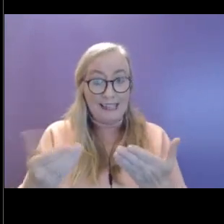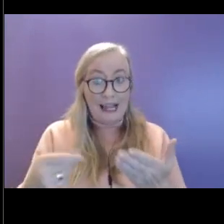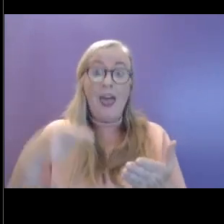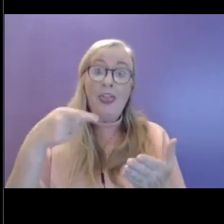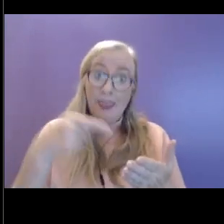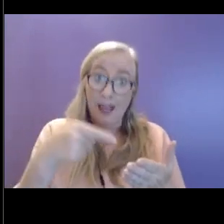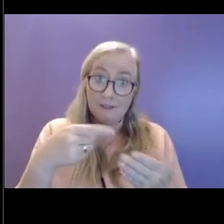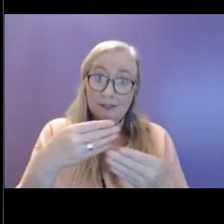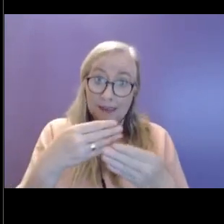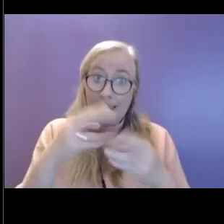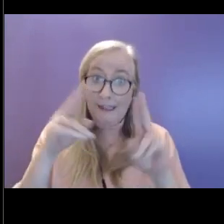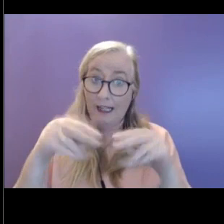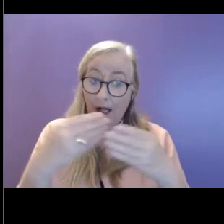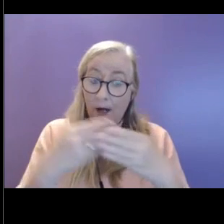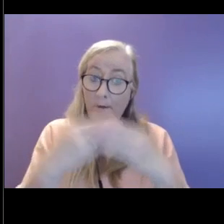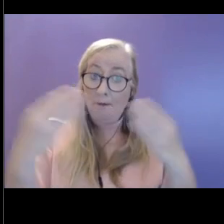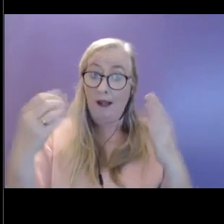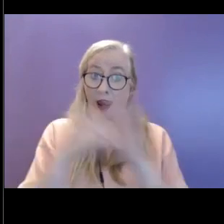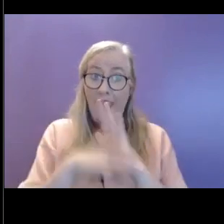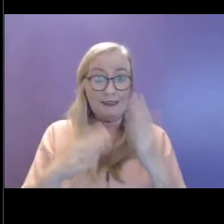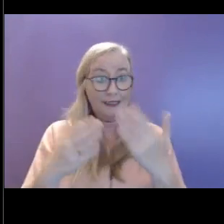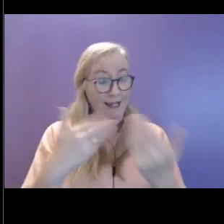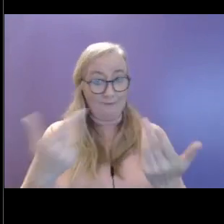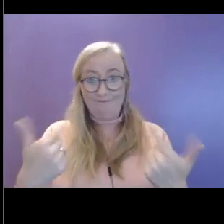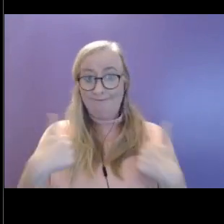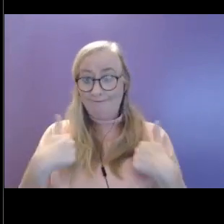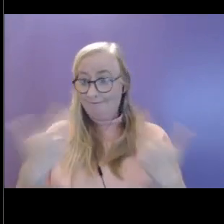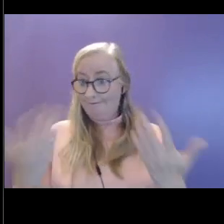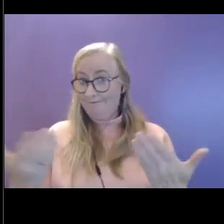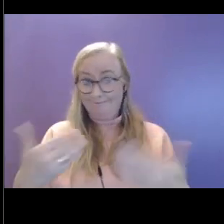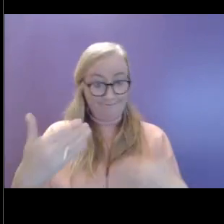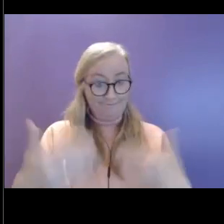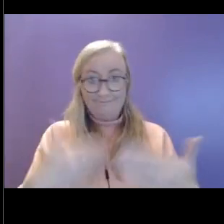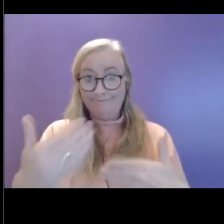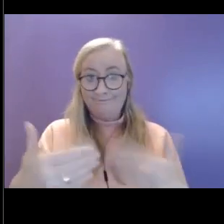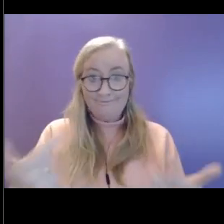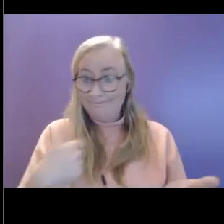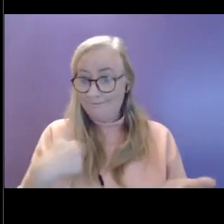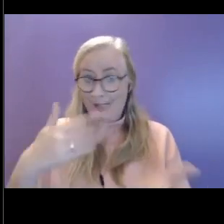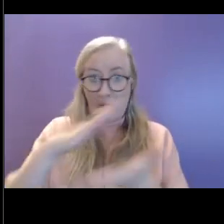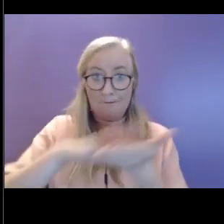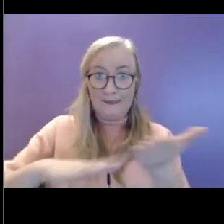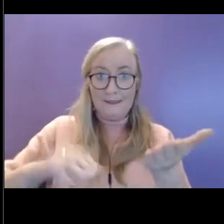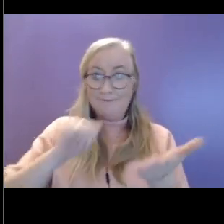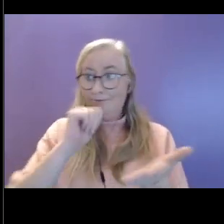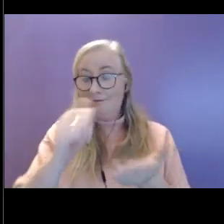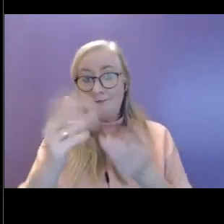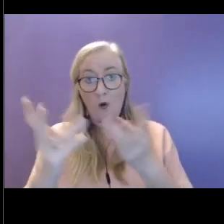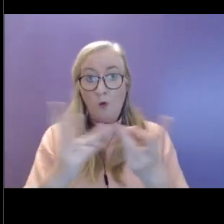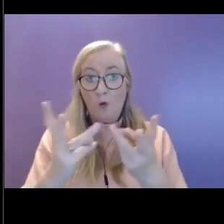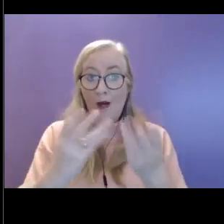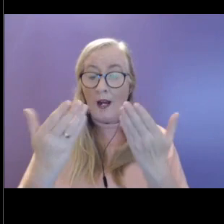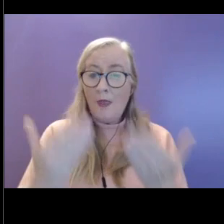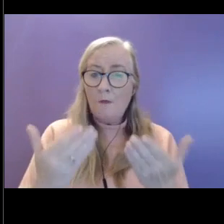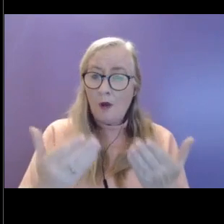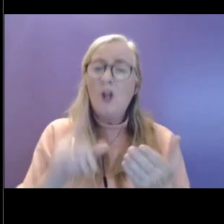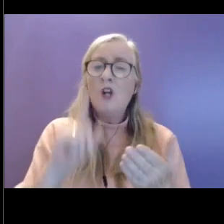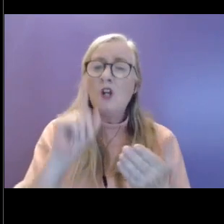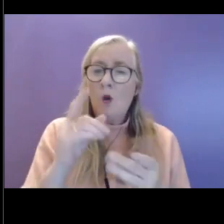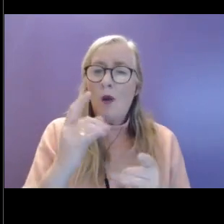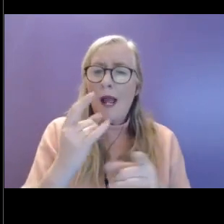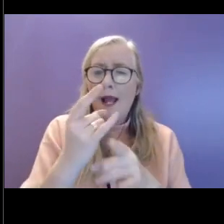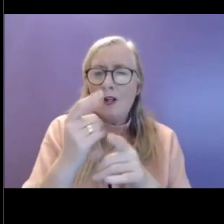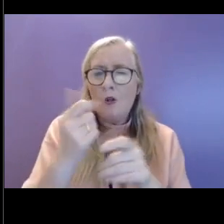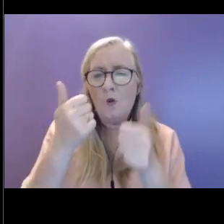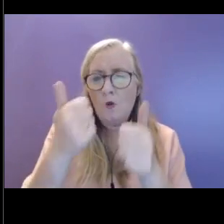loss and a sense of purpose and meaning that that is is currently missing. And so it might be a helpful time to connect with